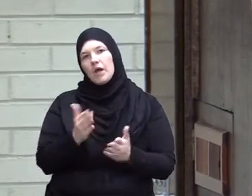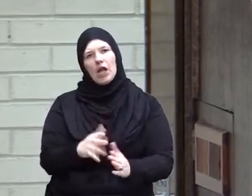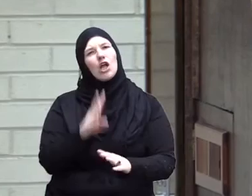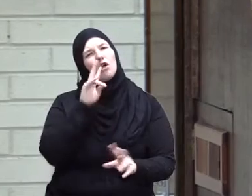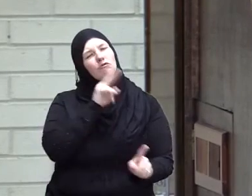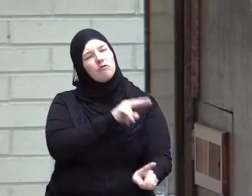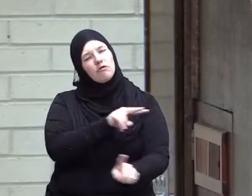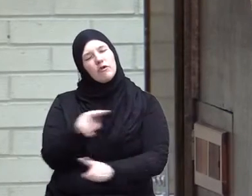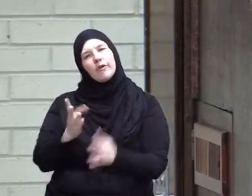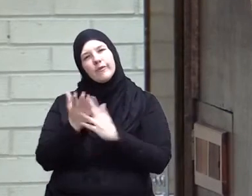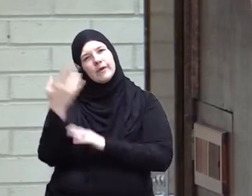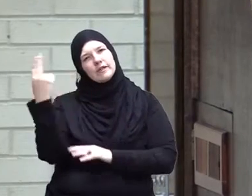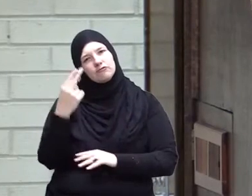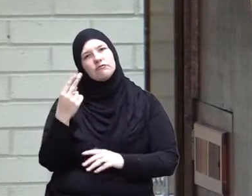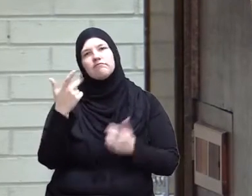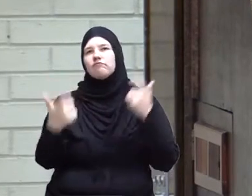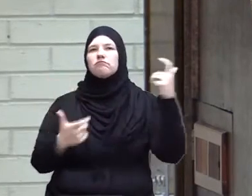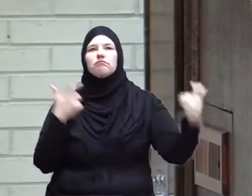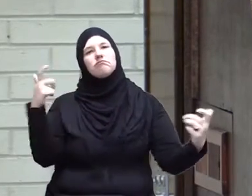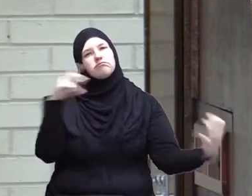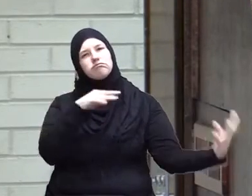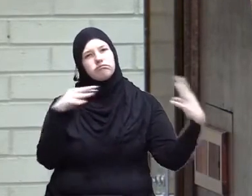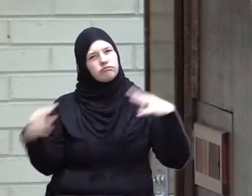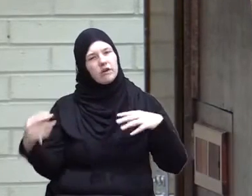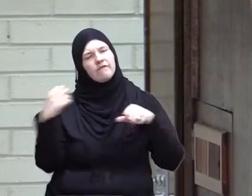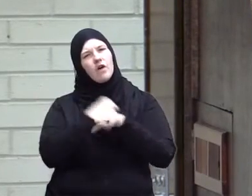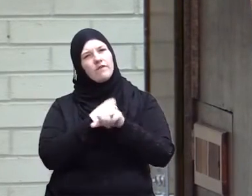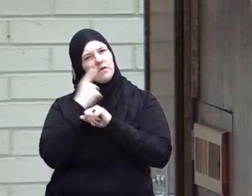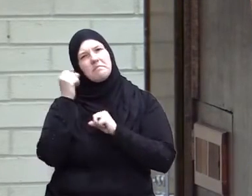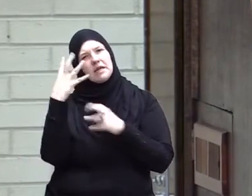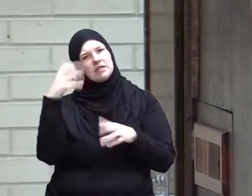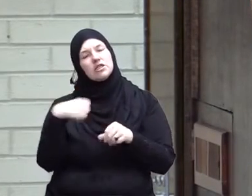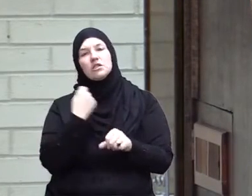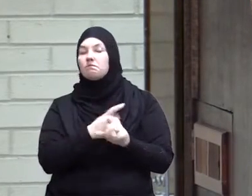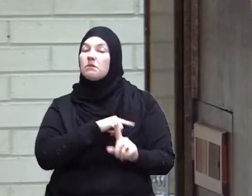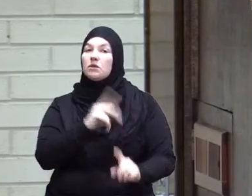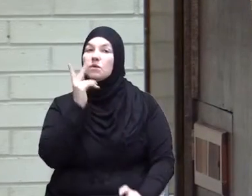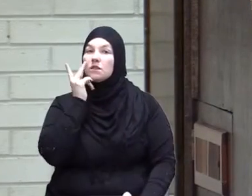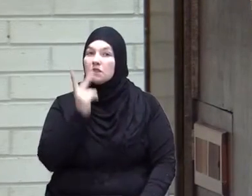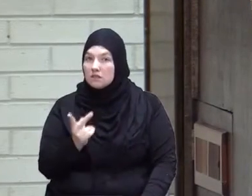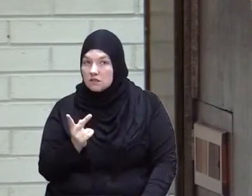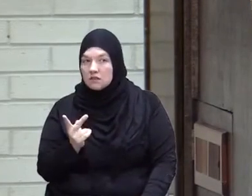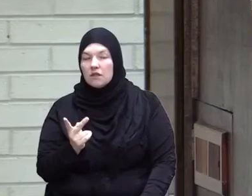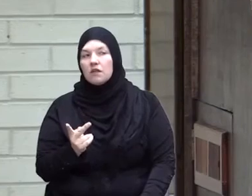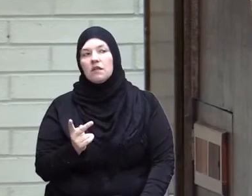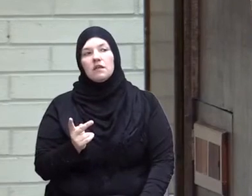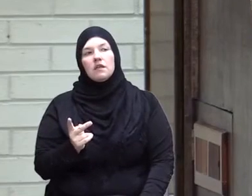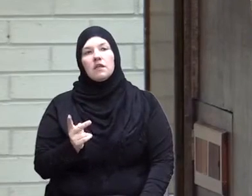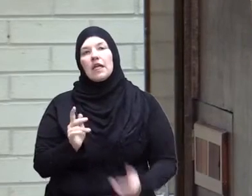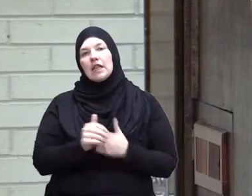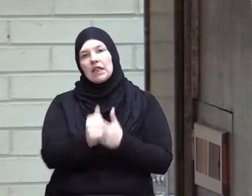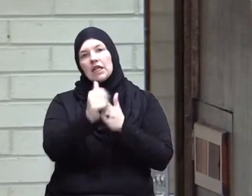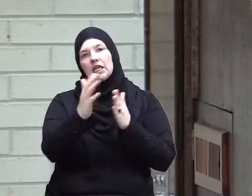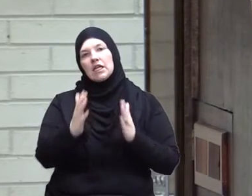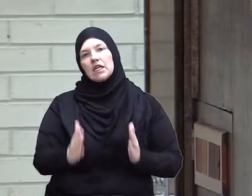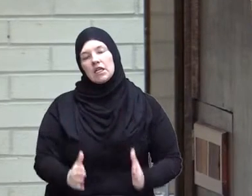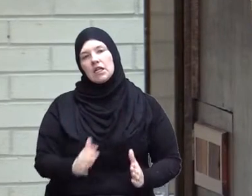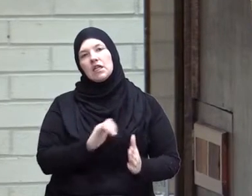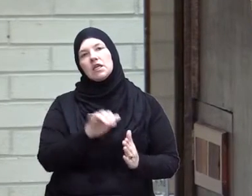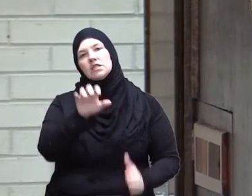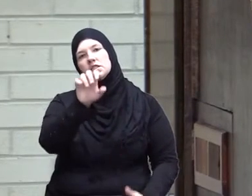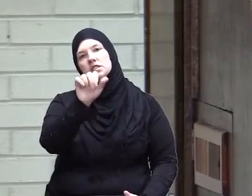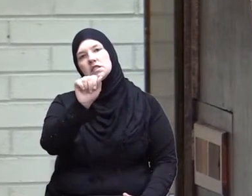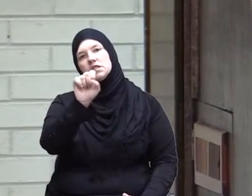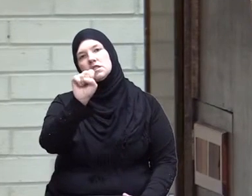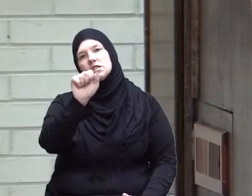even those that were fought hundreds of years you will find that leaders like Salahuddin were